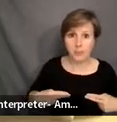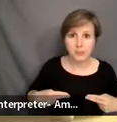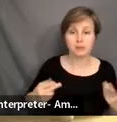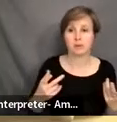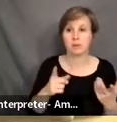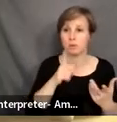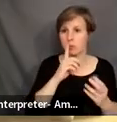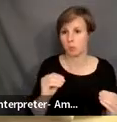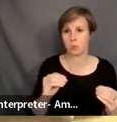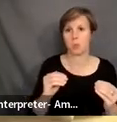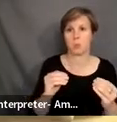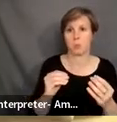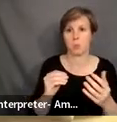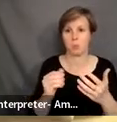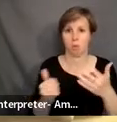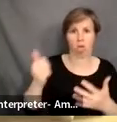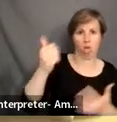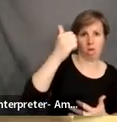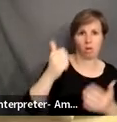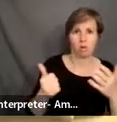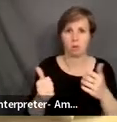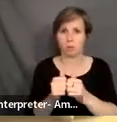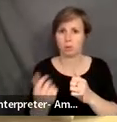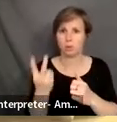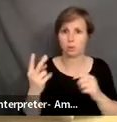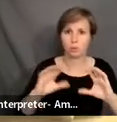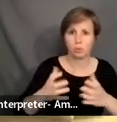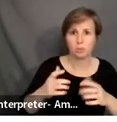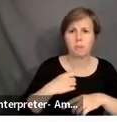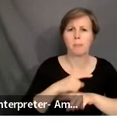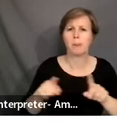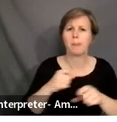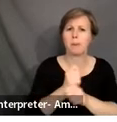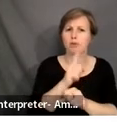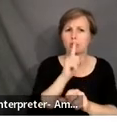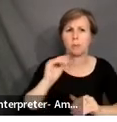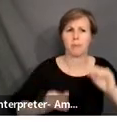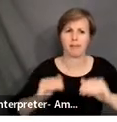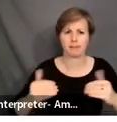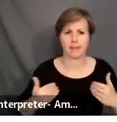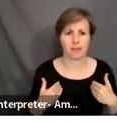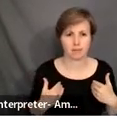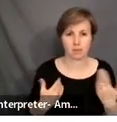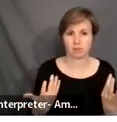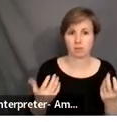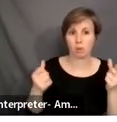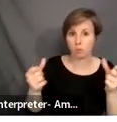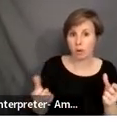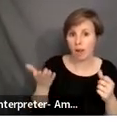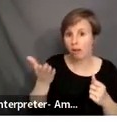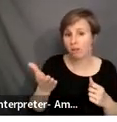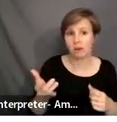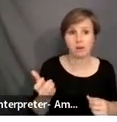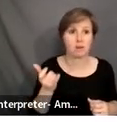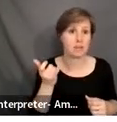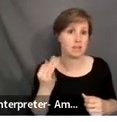hierarchy of these two groups, but making sure that we're balanced in our content. Put it out there. So a question that students